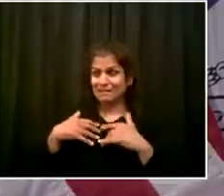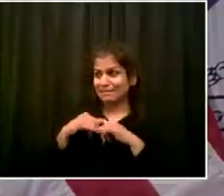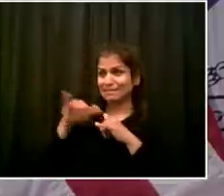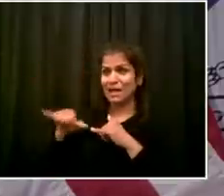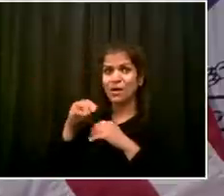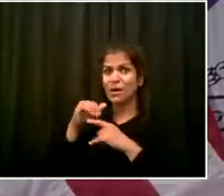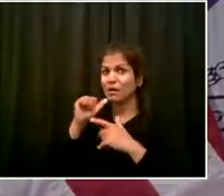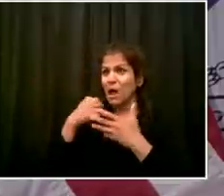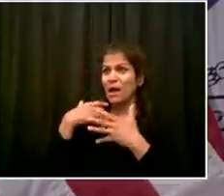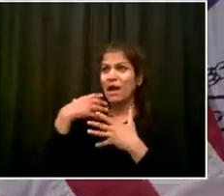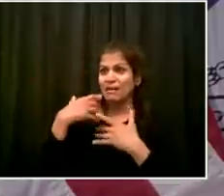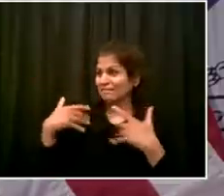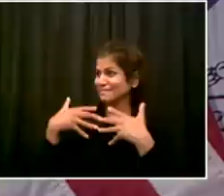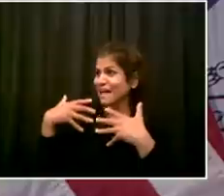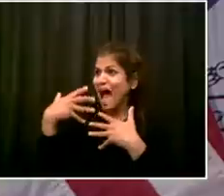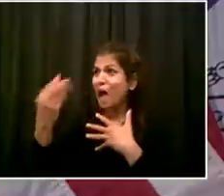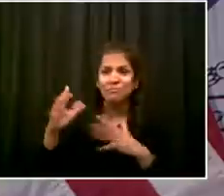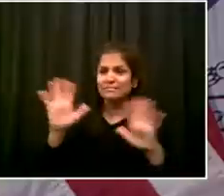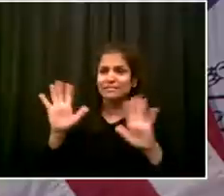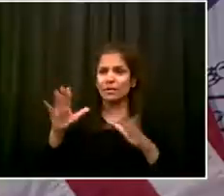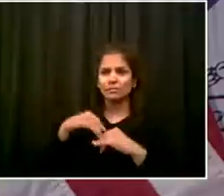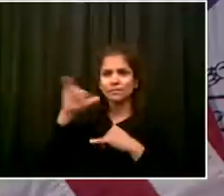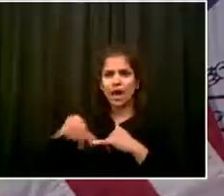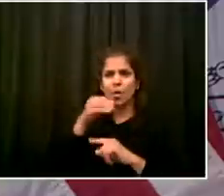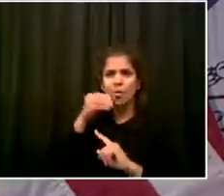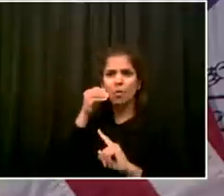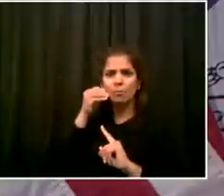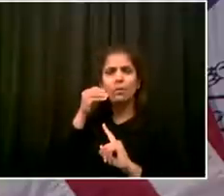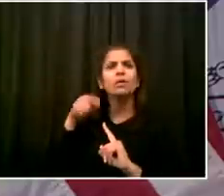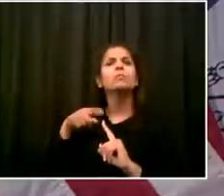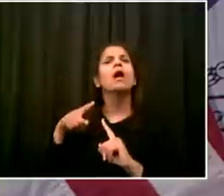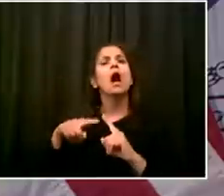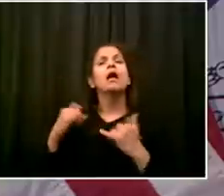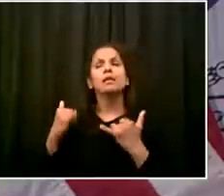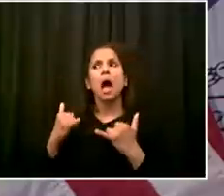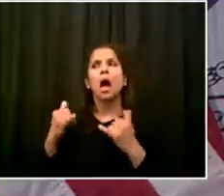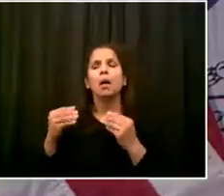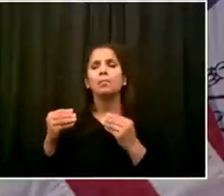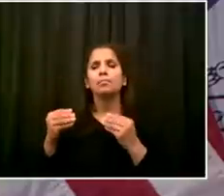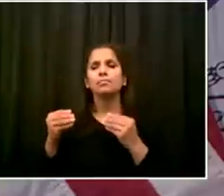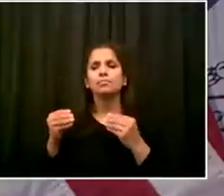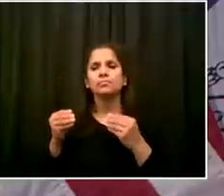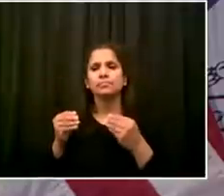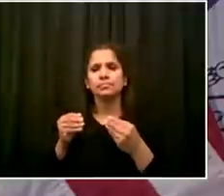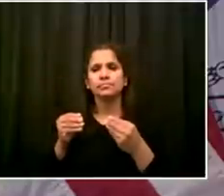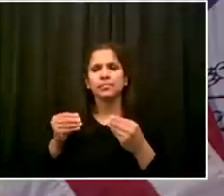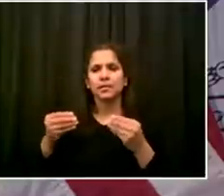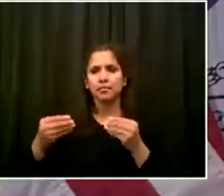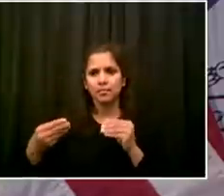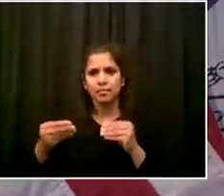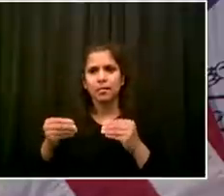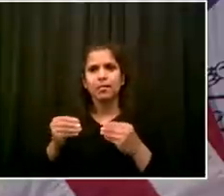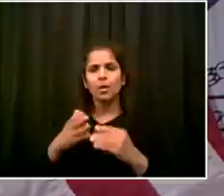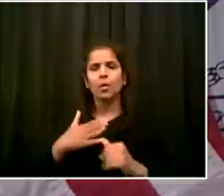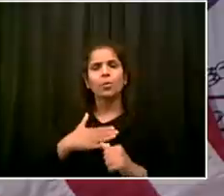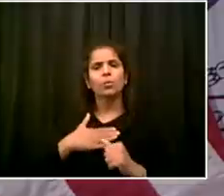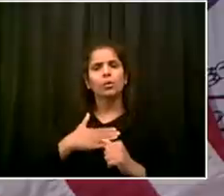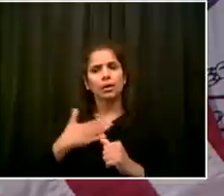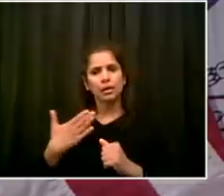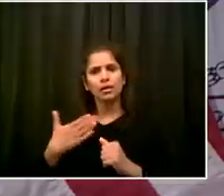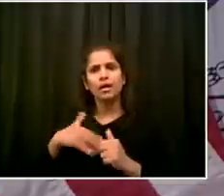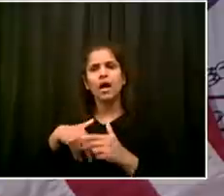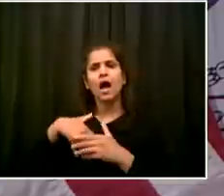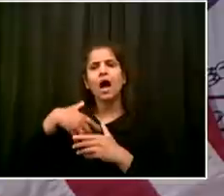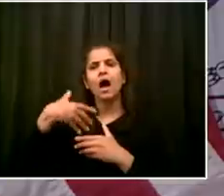So now, don't for a moment want to negate the point you're raising is, are some people potentially taking